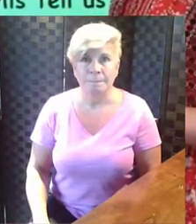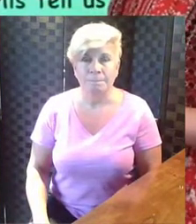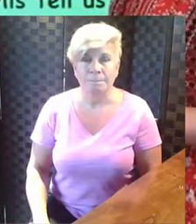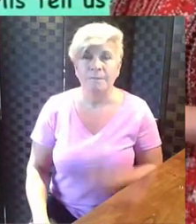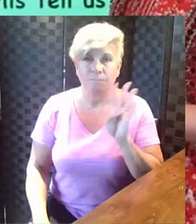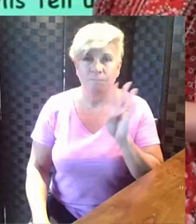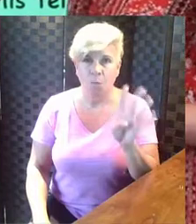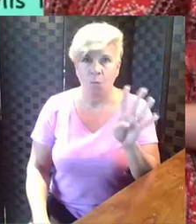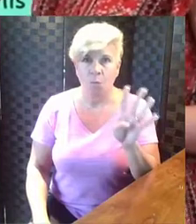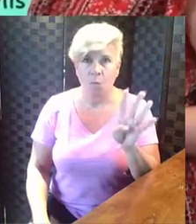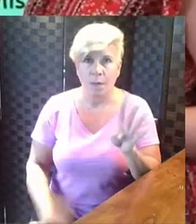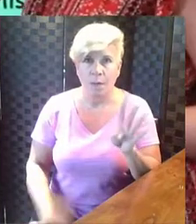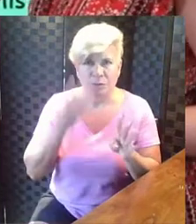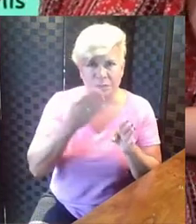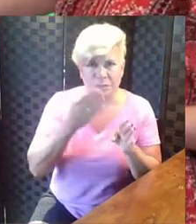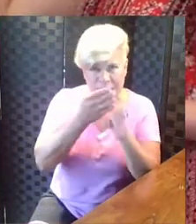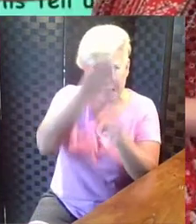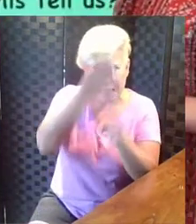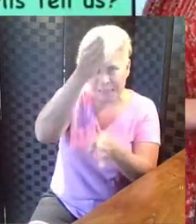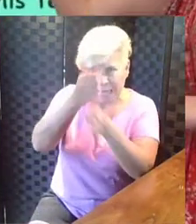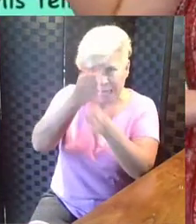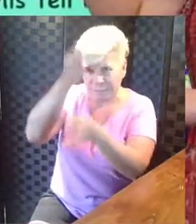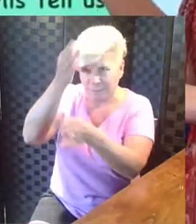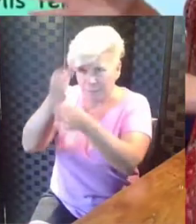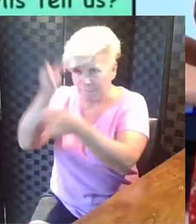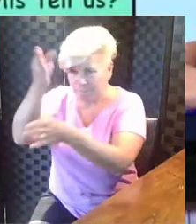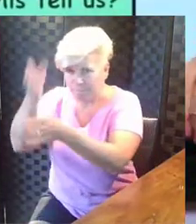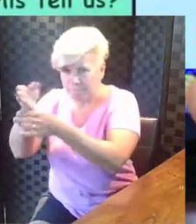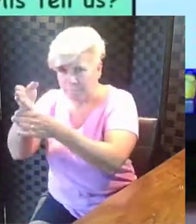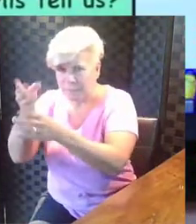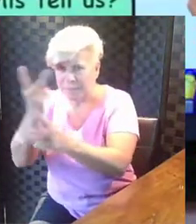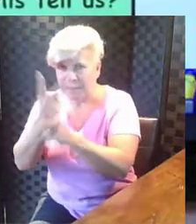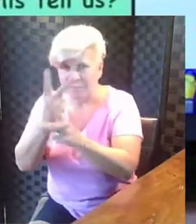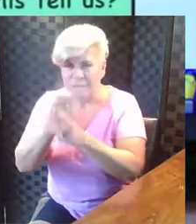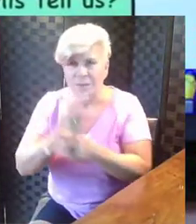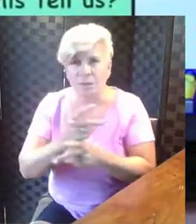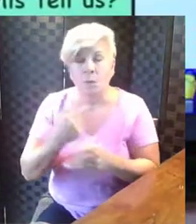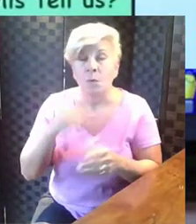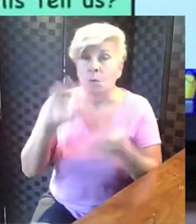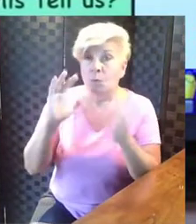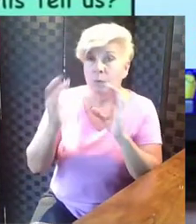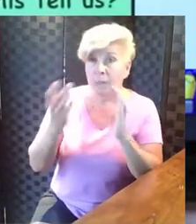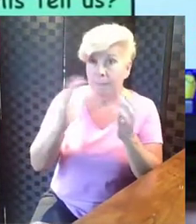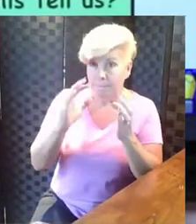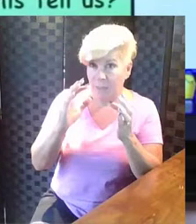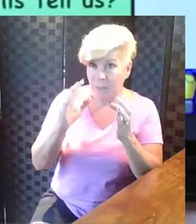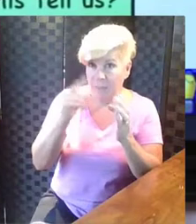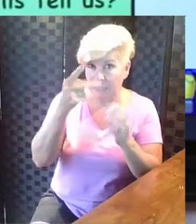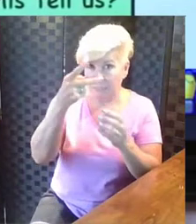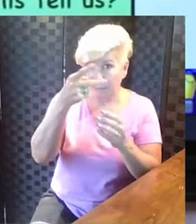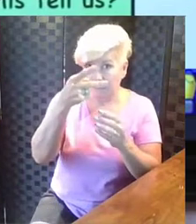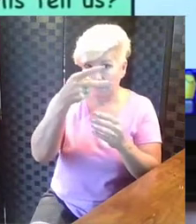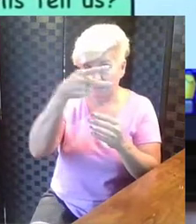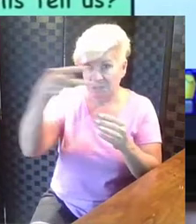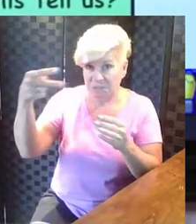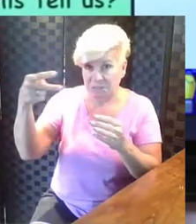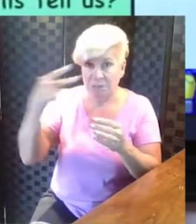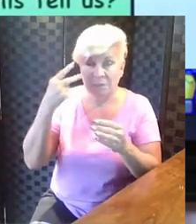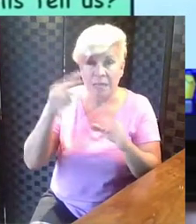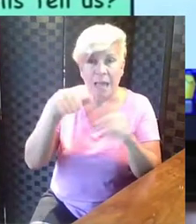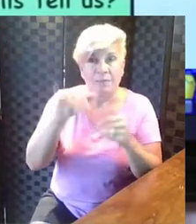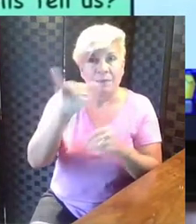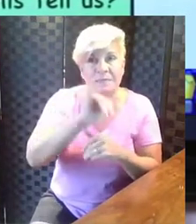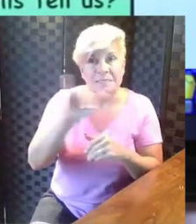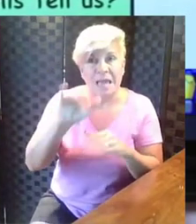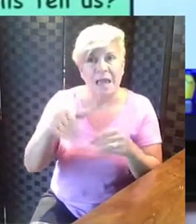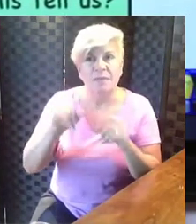Four, right? And you can kind of see now I've lined them up. When we compare and when we compare these, we're going to see how they're